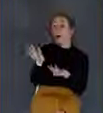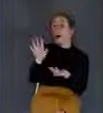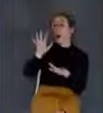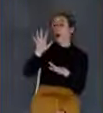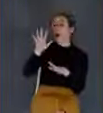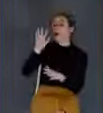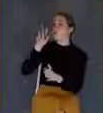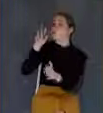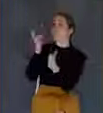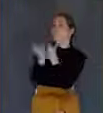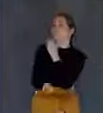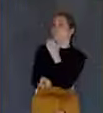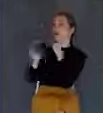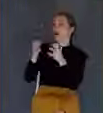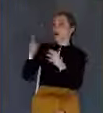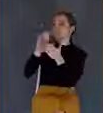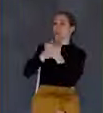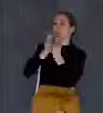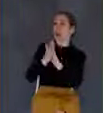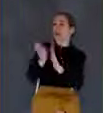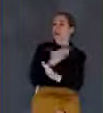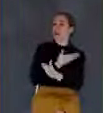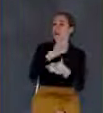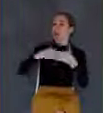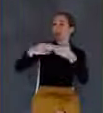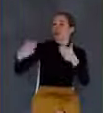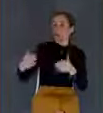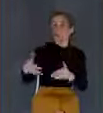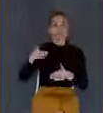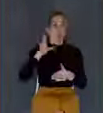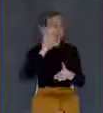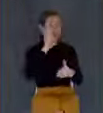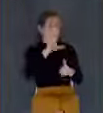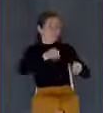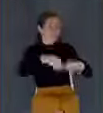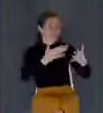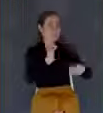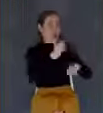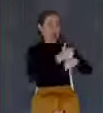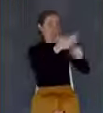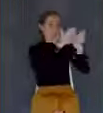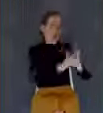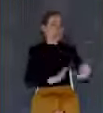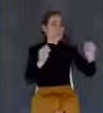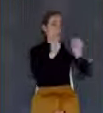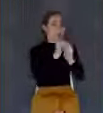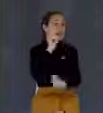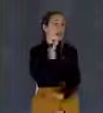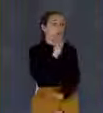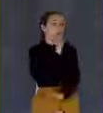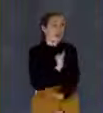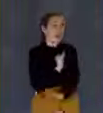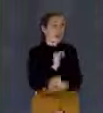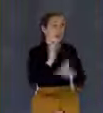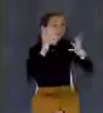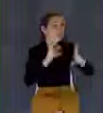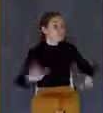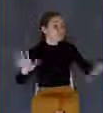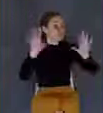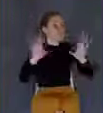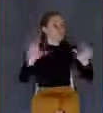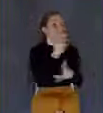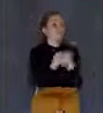with Israel, and then he'll break that peace. And he'll go into the temple in Jerusalem, and he will declare himself